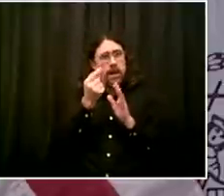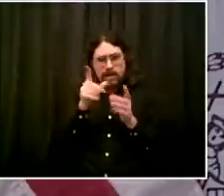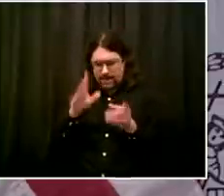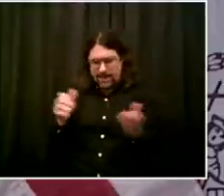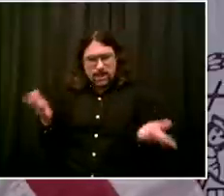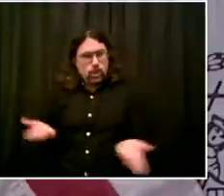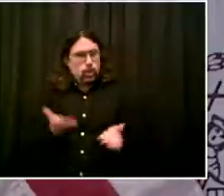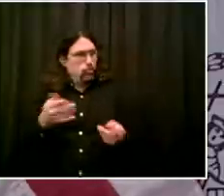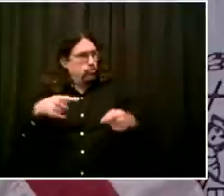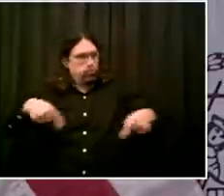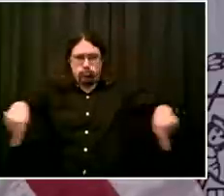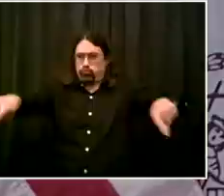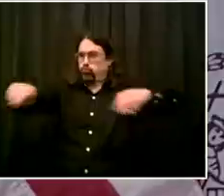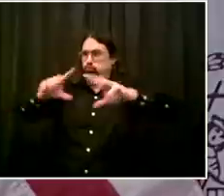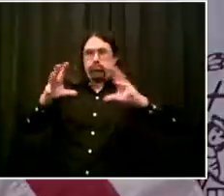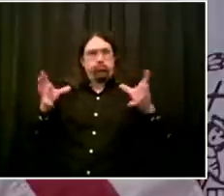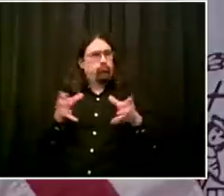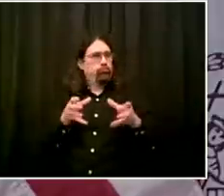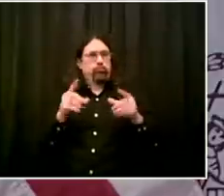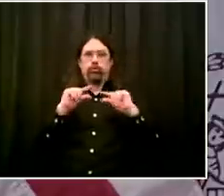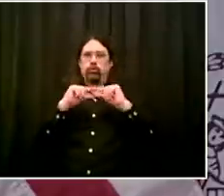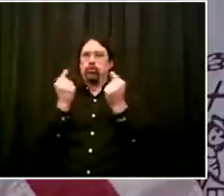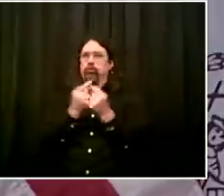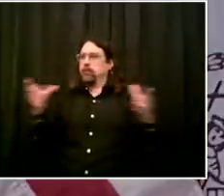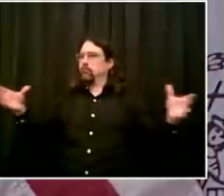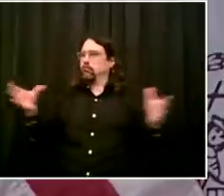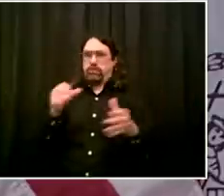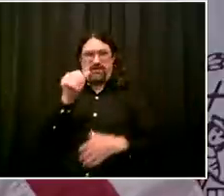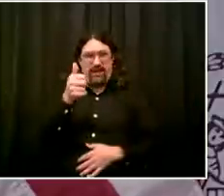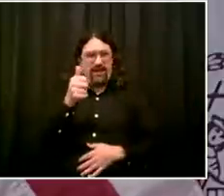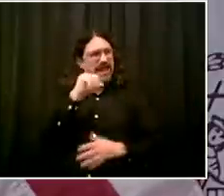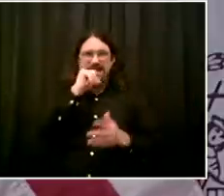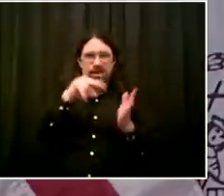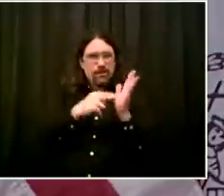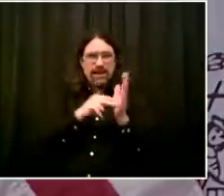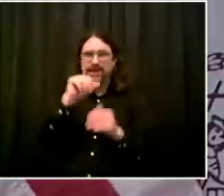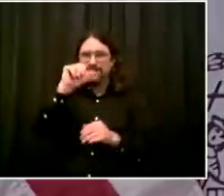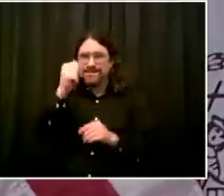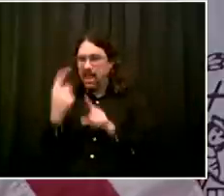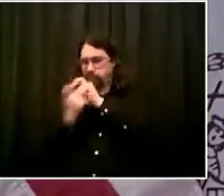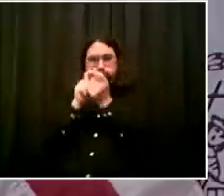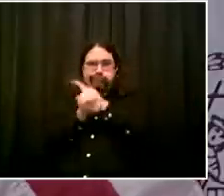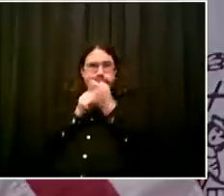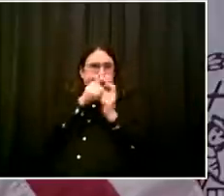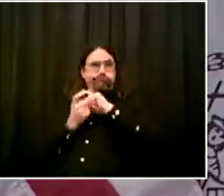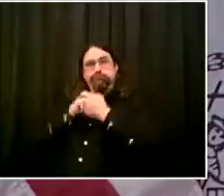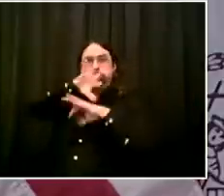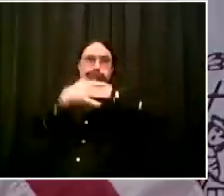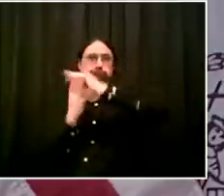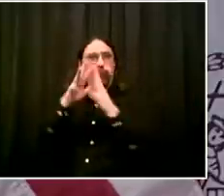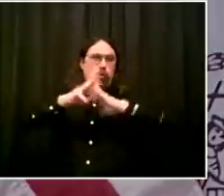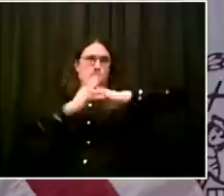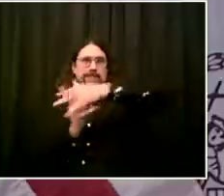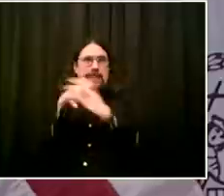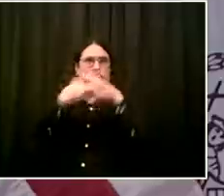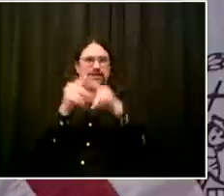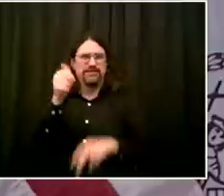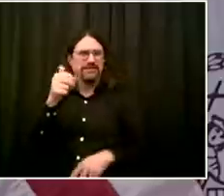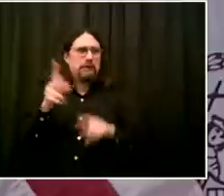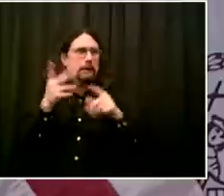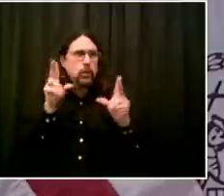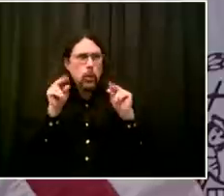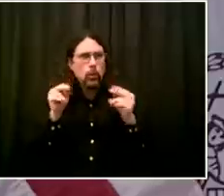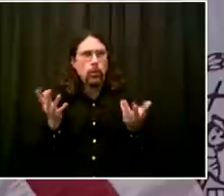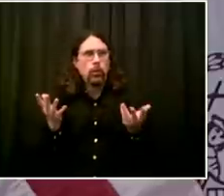Gloria. And it's, it's not fun for everyone. You get together with your family or friends, everyone wants to be close. But if we let